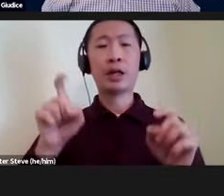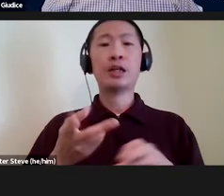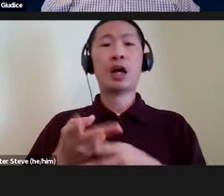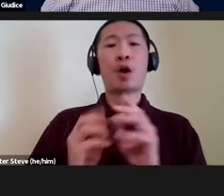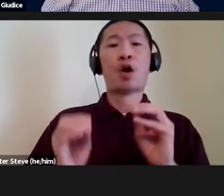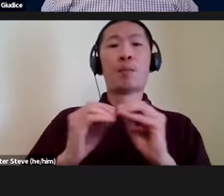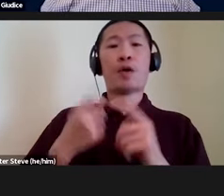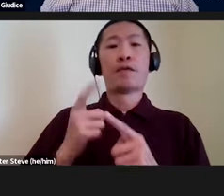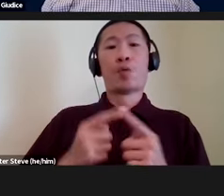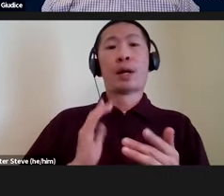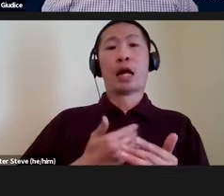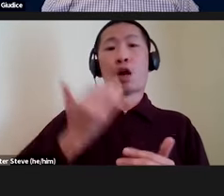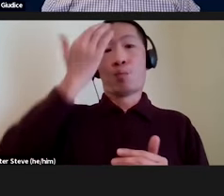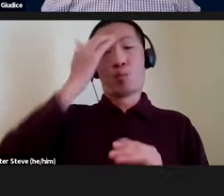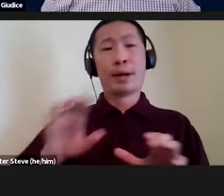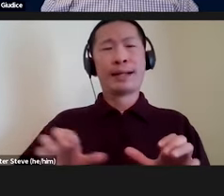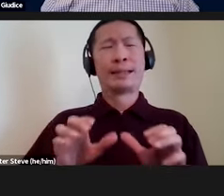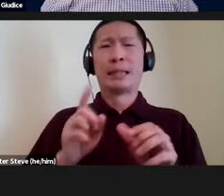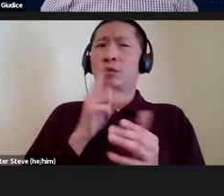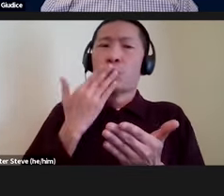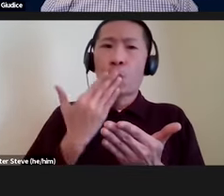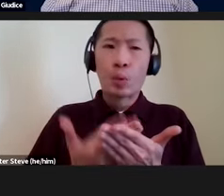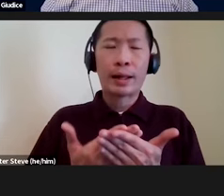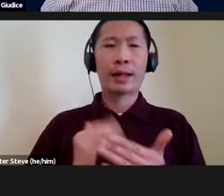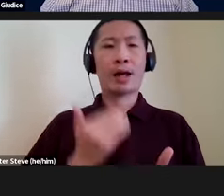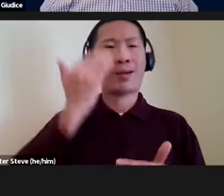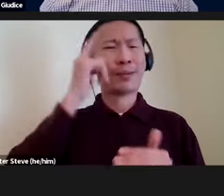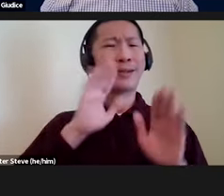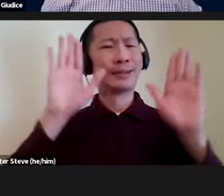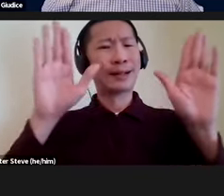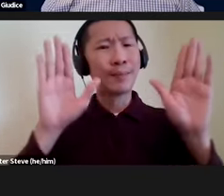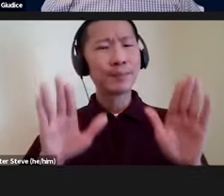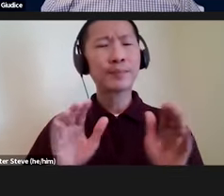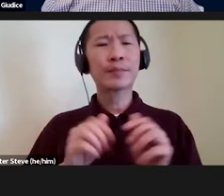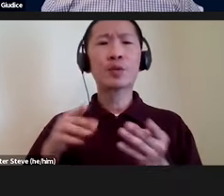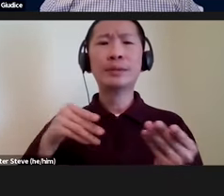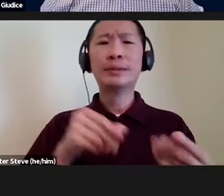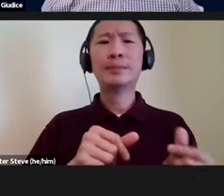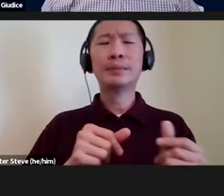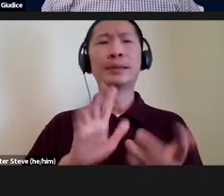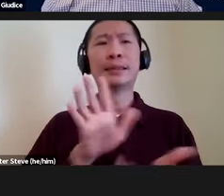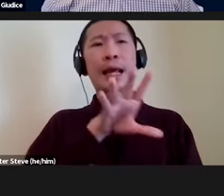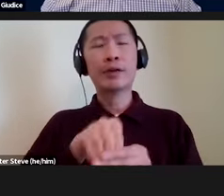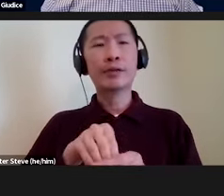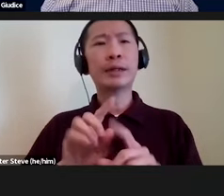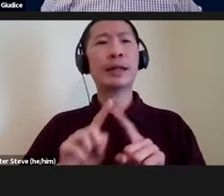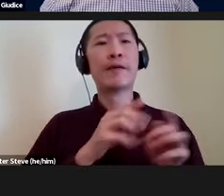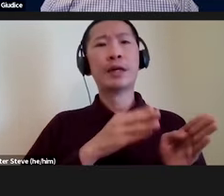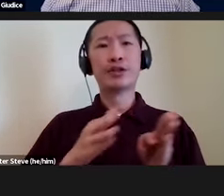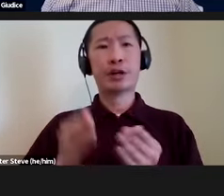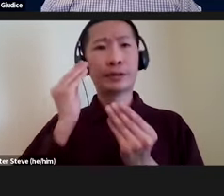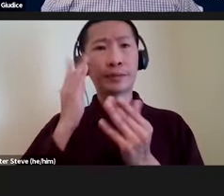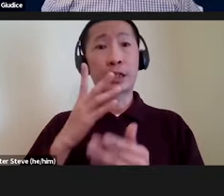more from what our brain does so well. Our brain is amazing at seamlessly integrating multiple channels of information